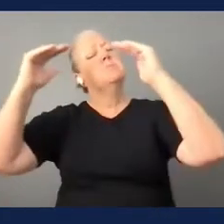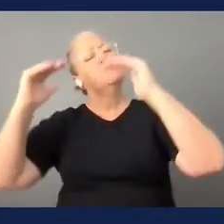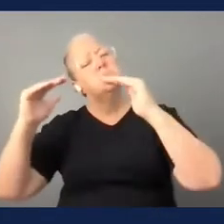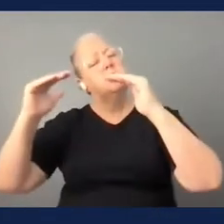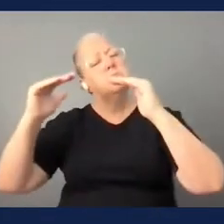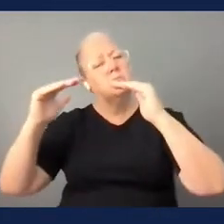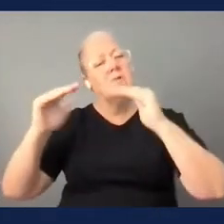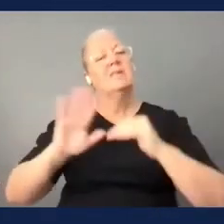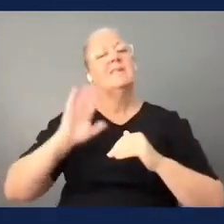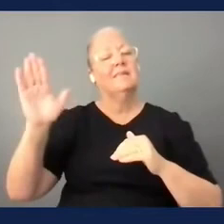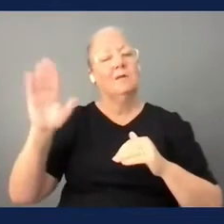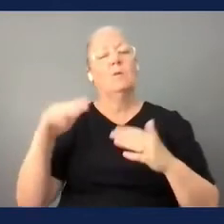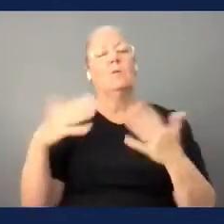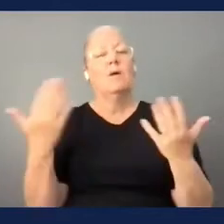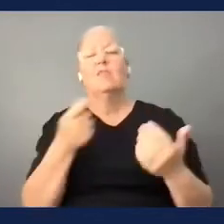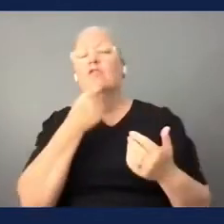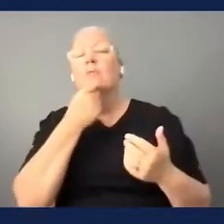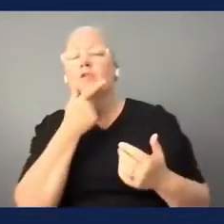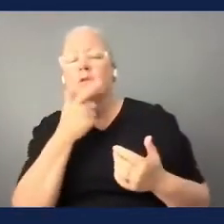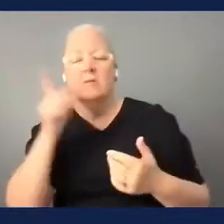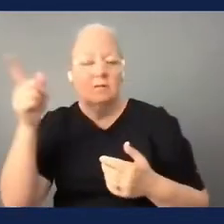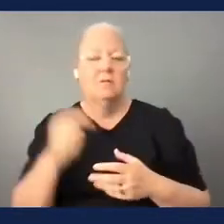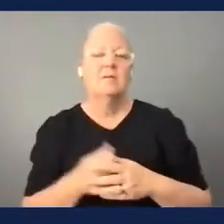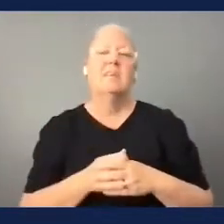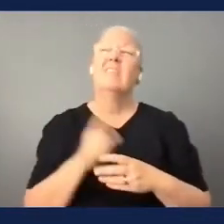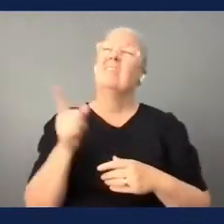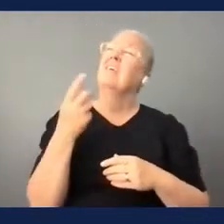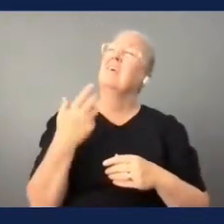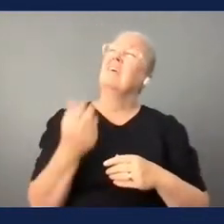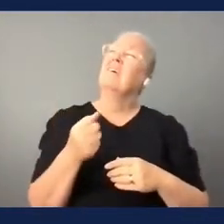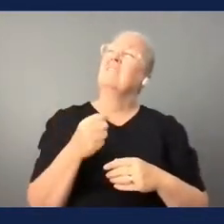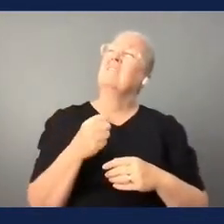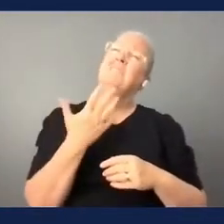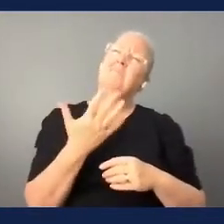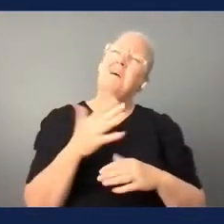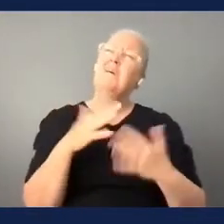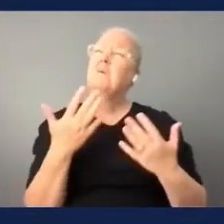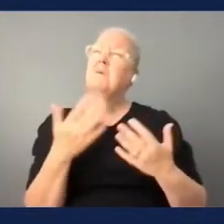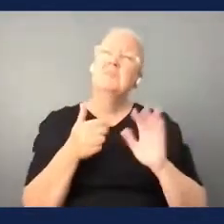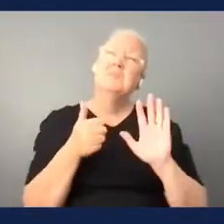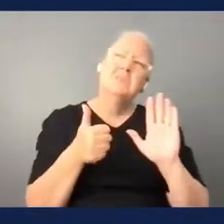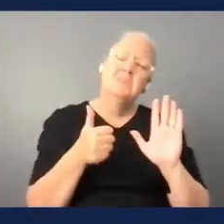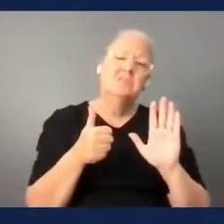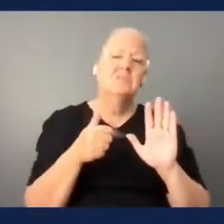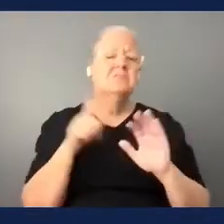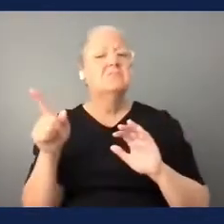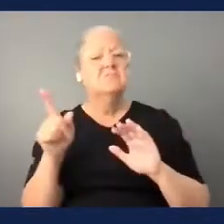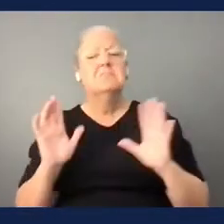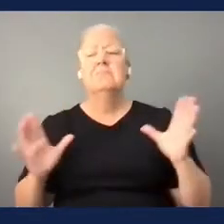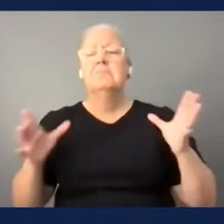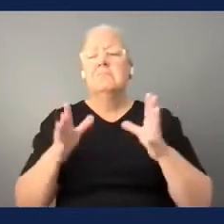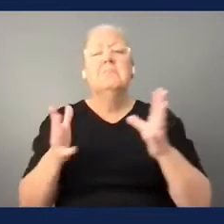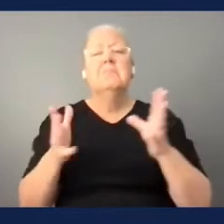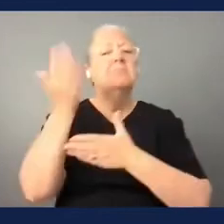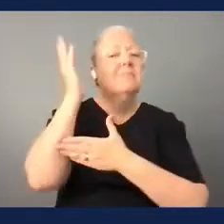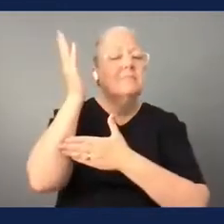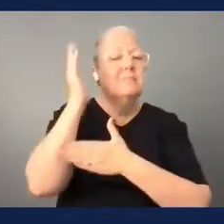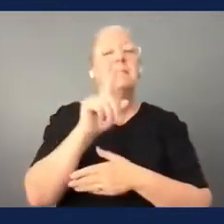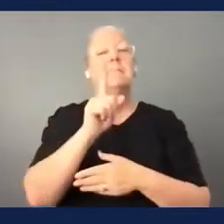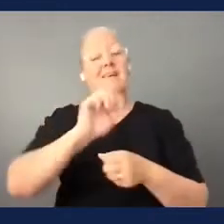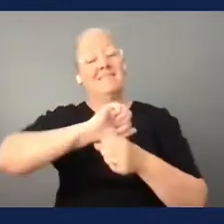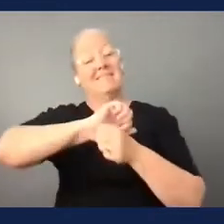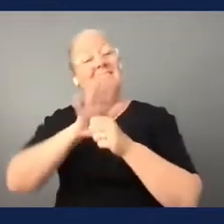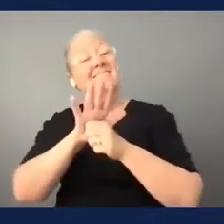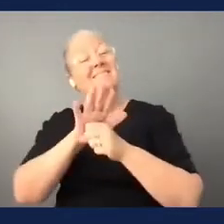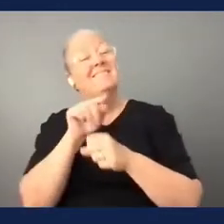so they have run approximately five or six of these the pandemic hasn't been ideal because these these programs have have been